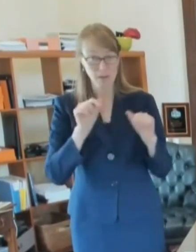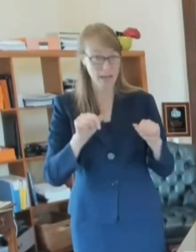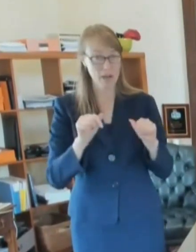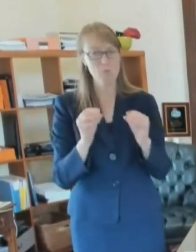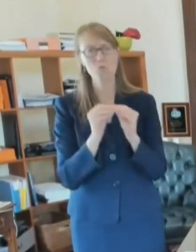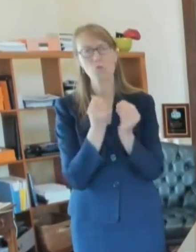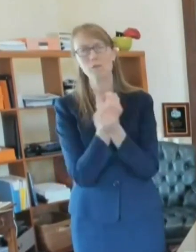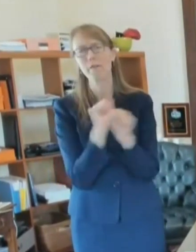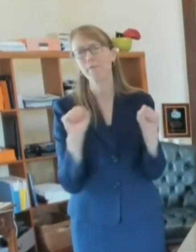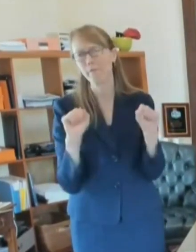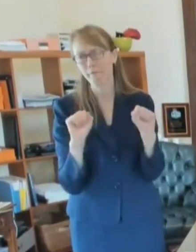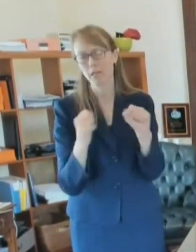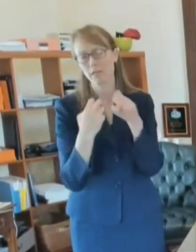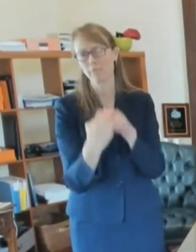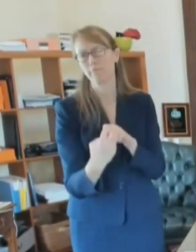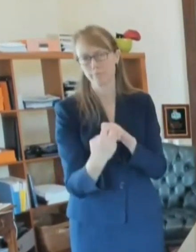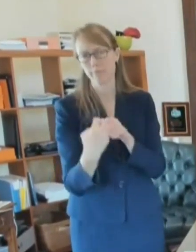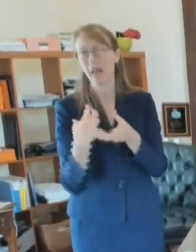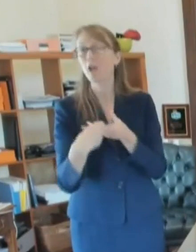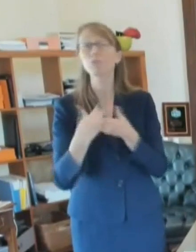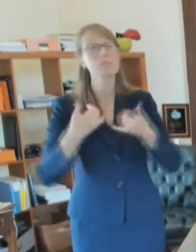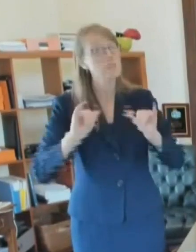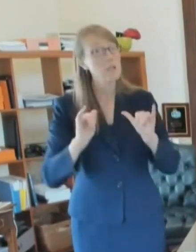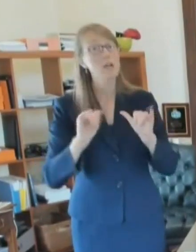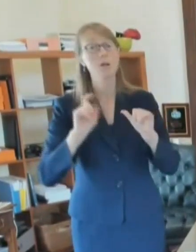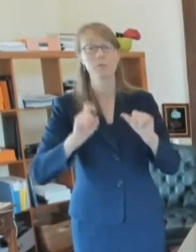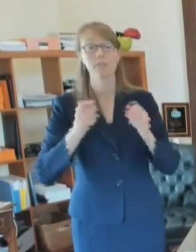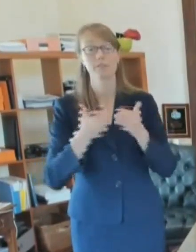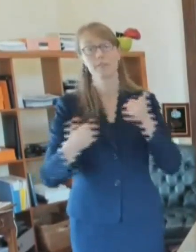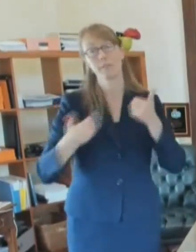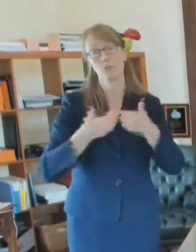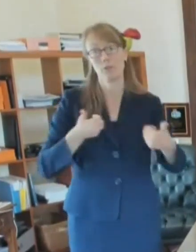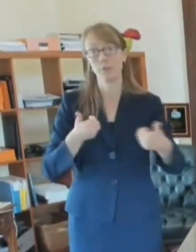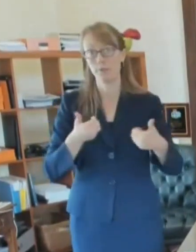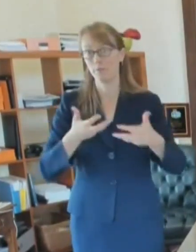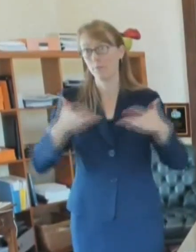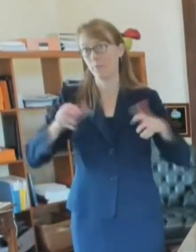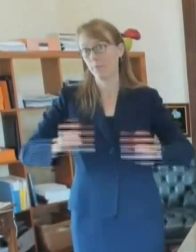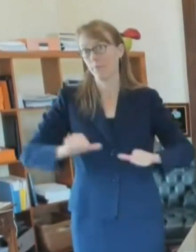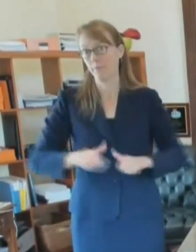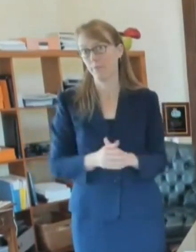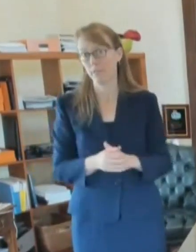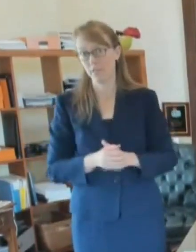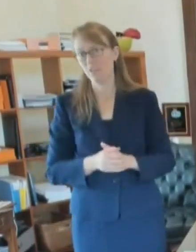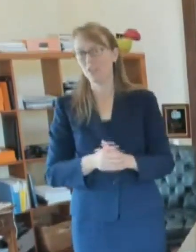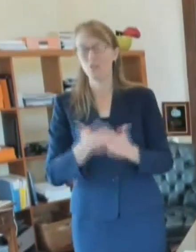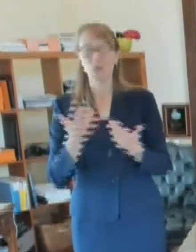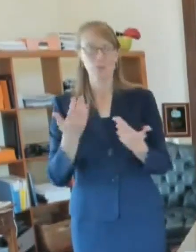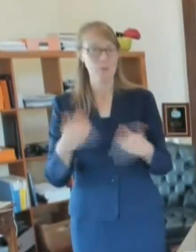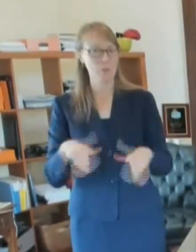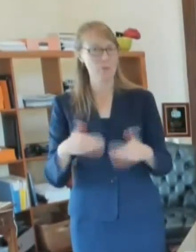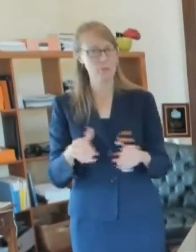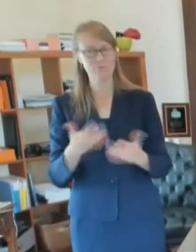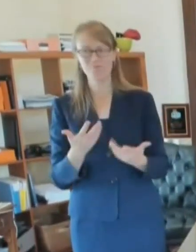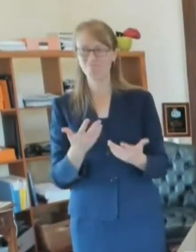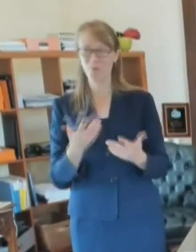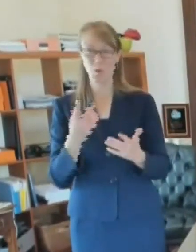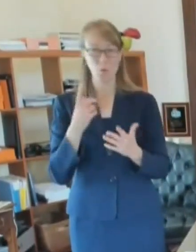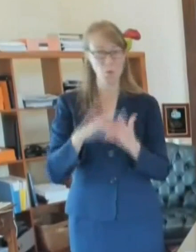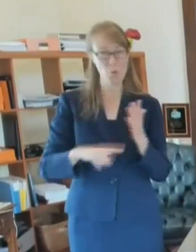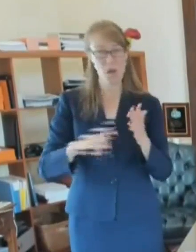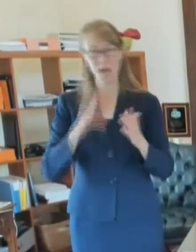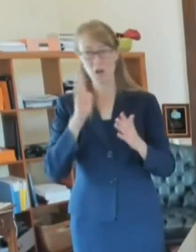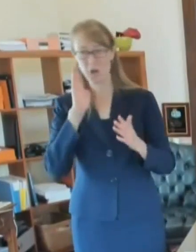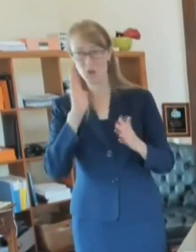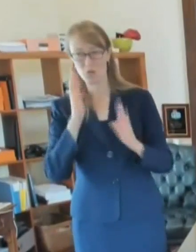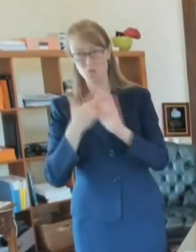even outdoors, you need to socially distance. So it is hard to say what the requirements will be, and that's almost